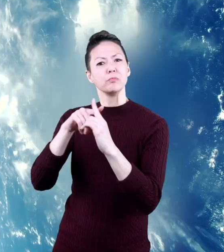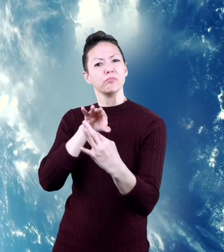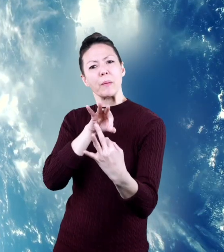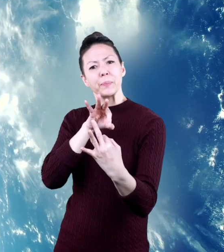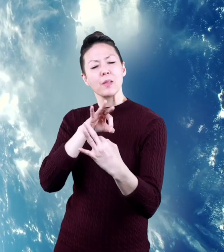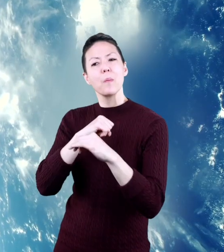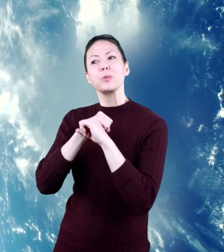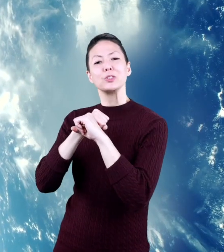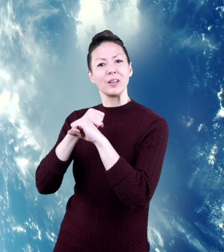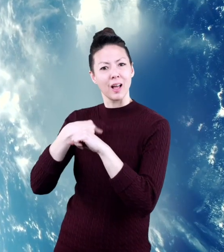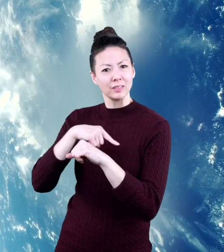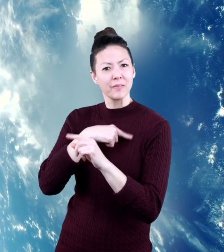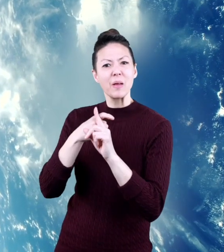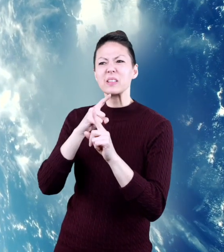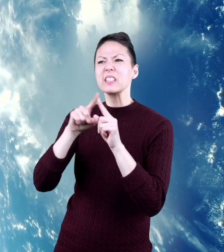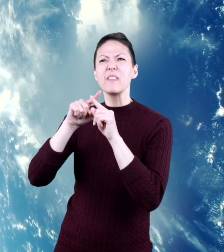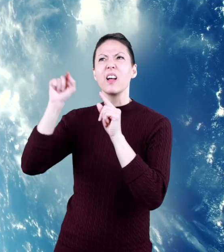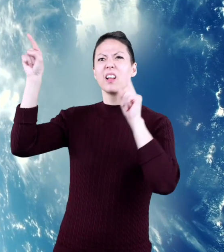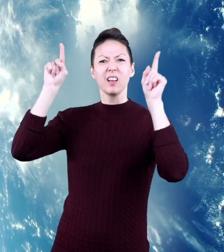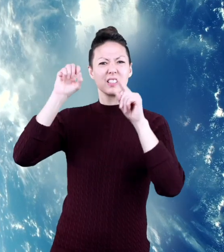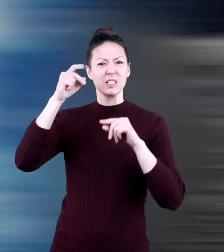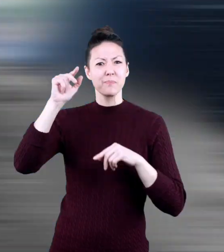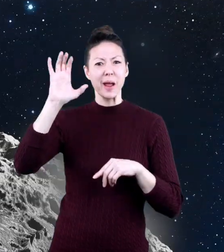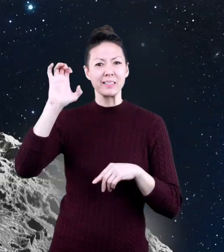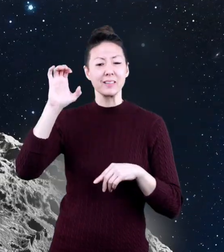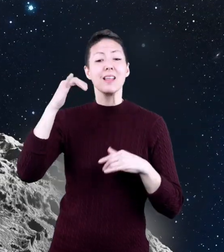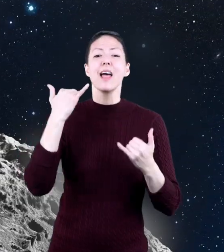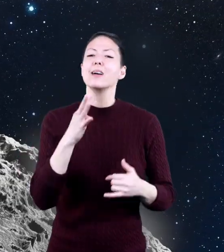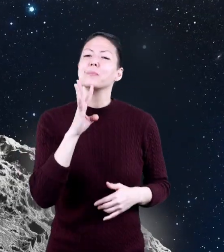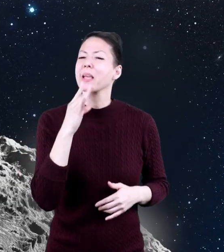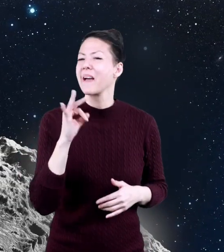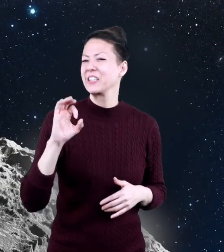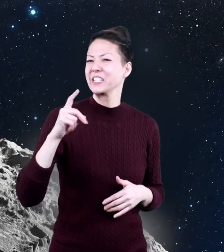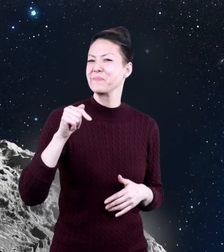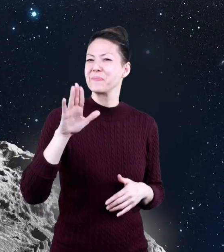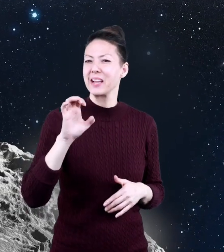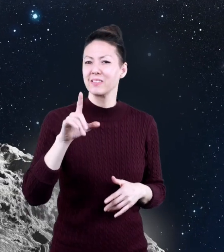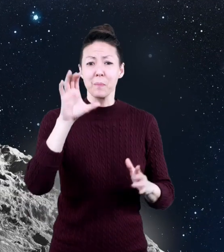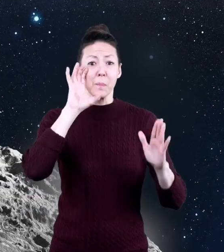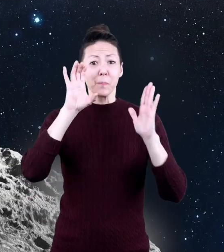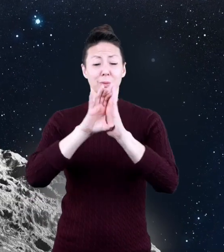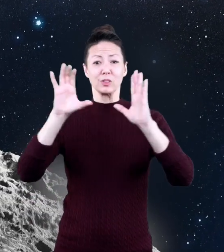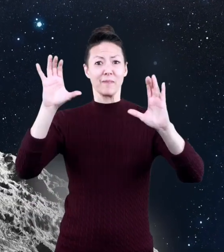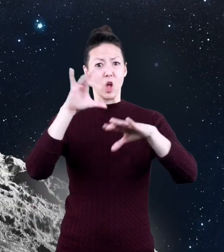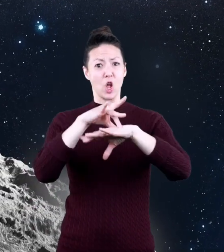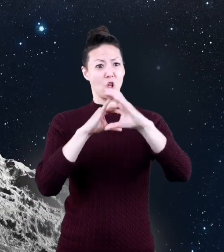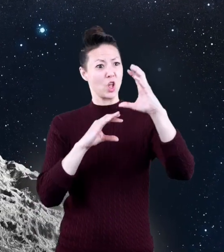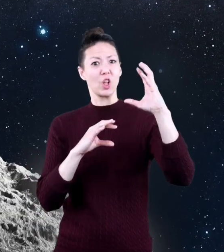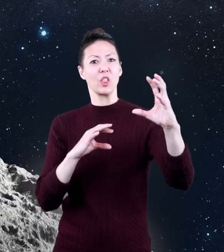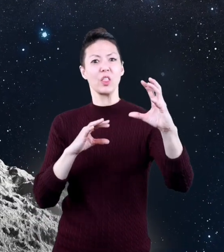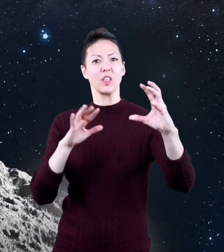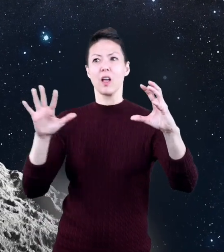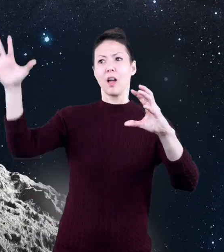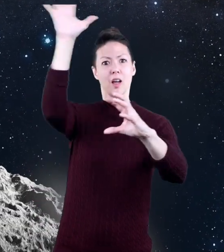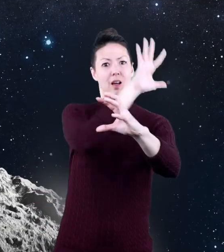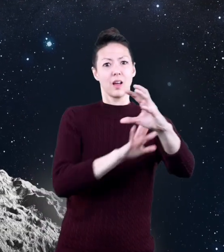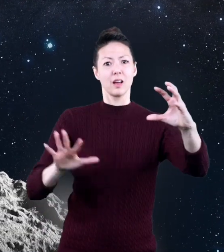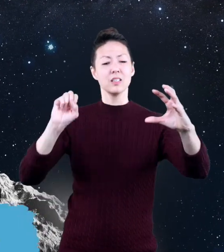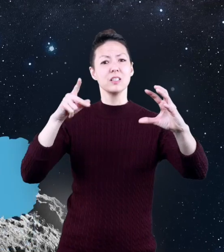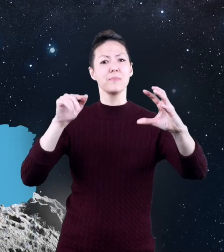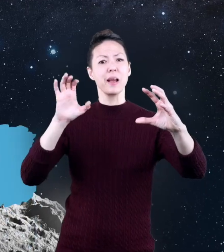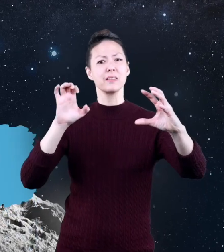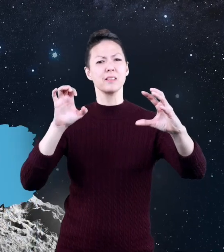and protects us from things in space. Speaking of space, this is a picture of Earth from space.